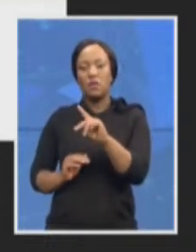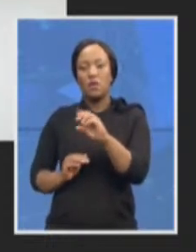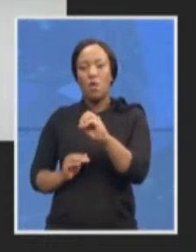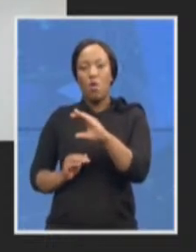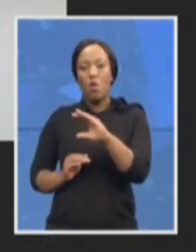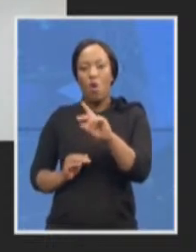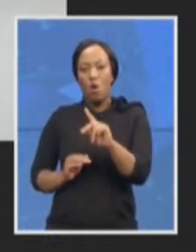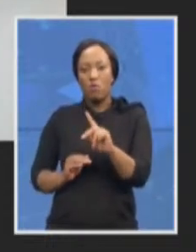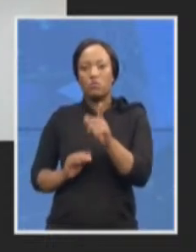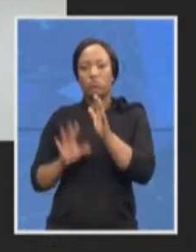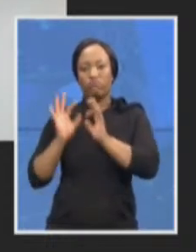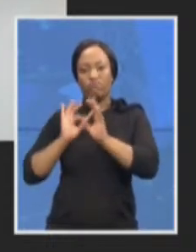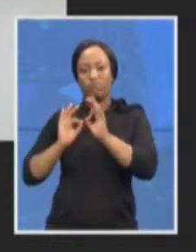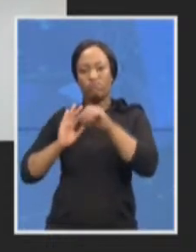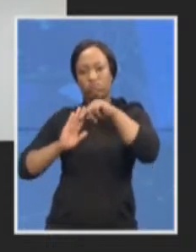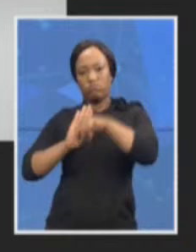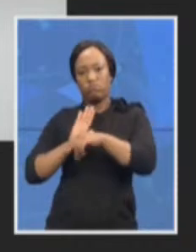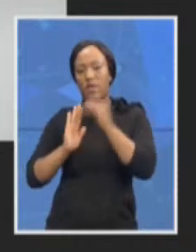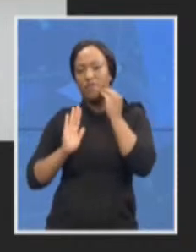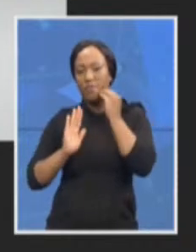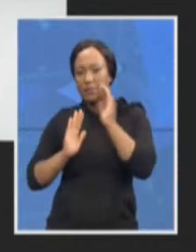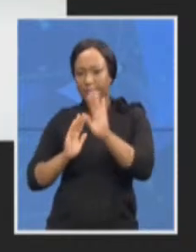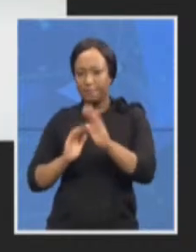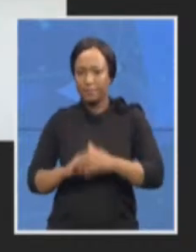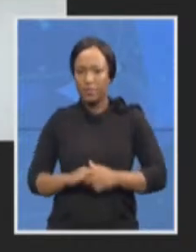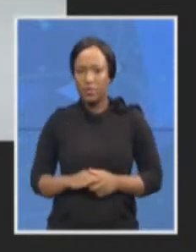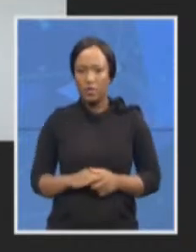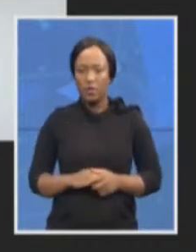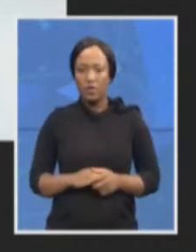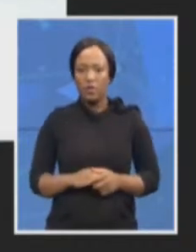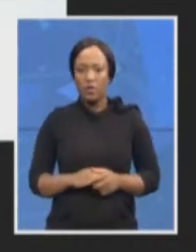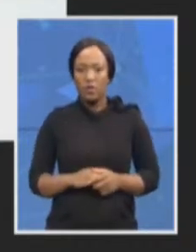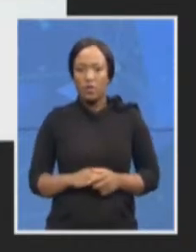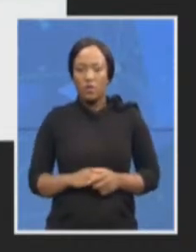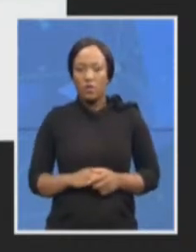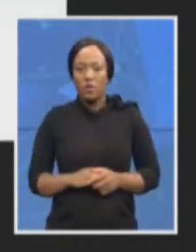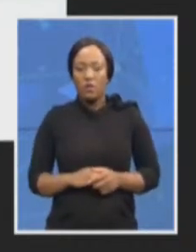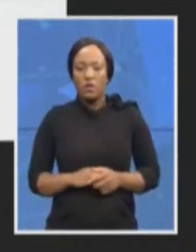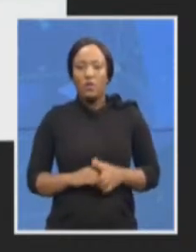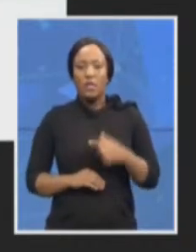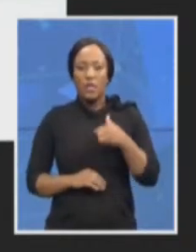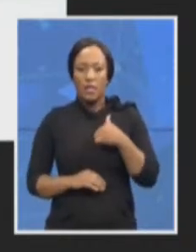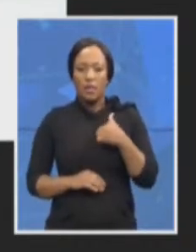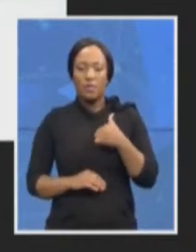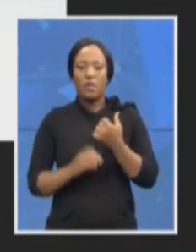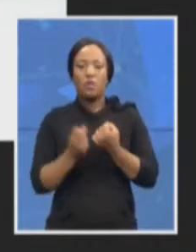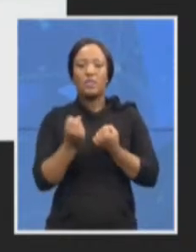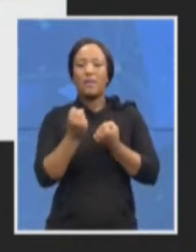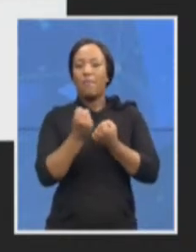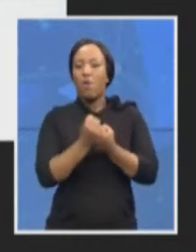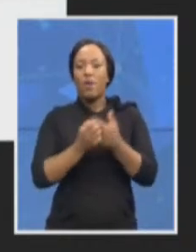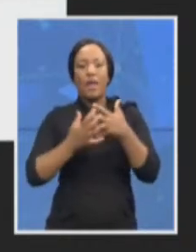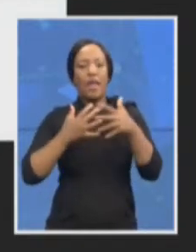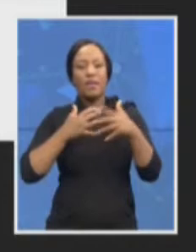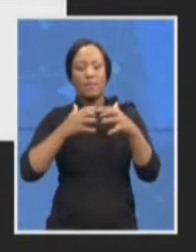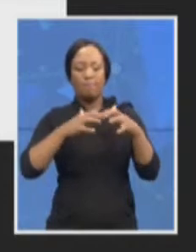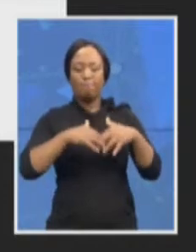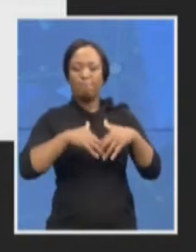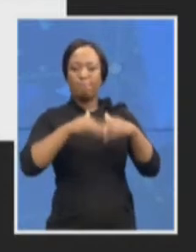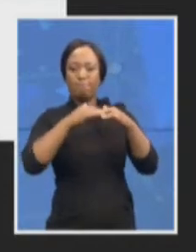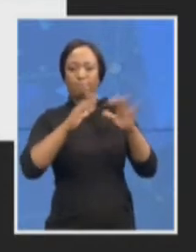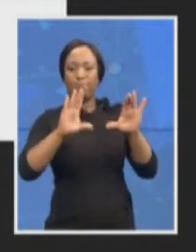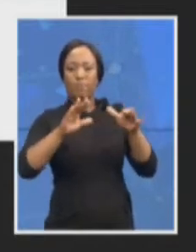I would certainly support that any inquiry and I have been engaging with the minister on this with regard to